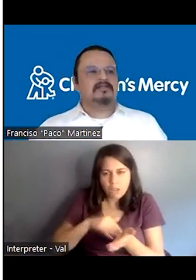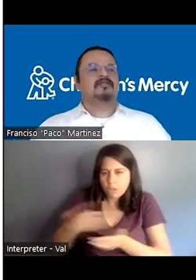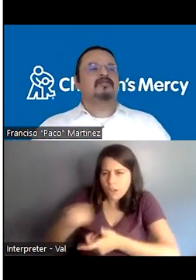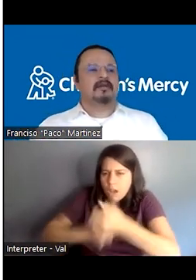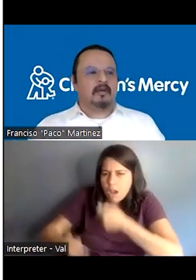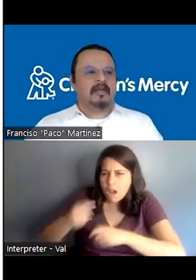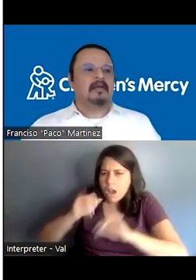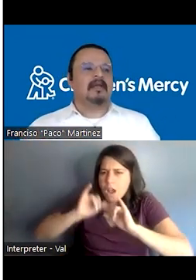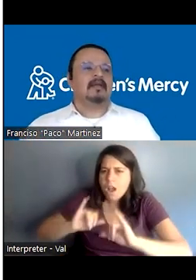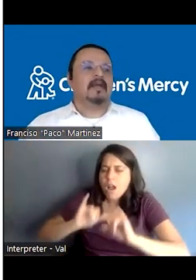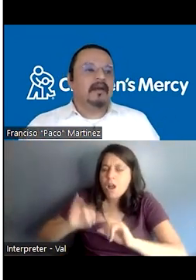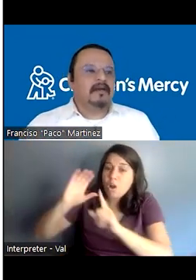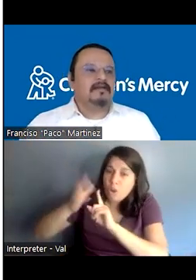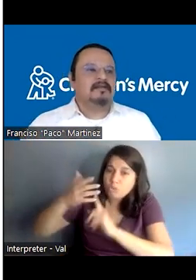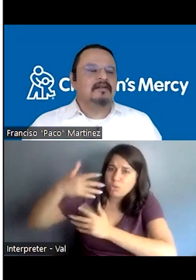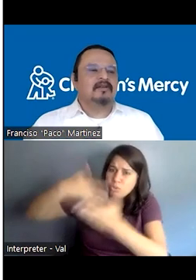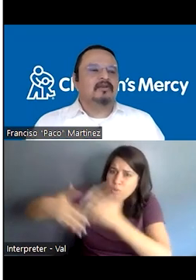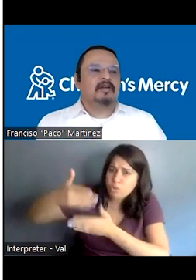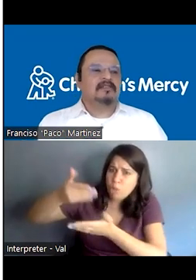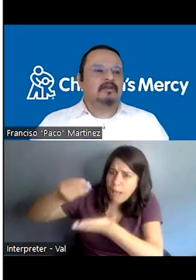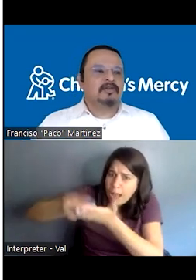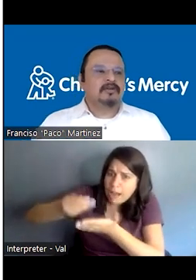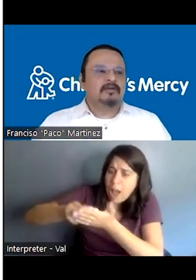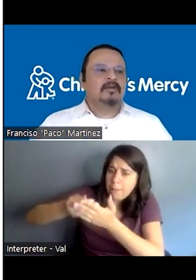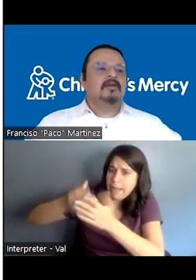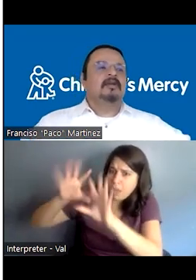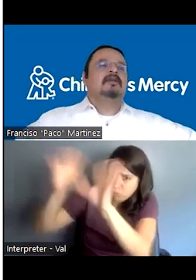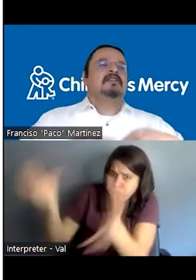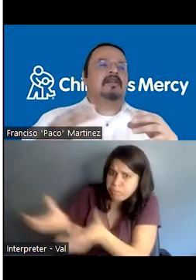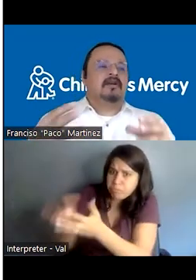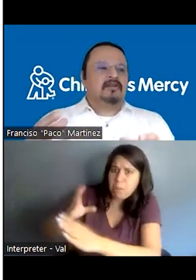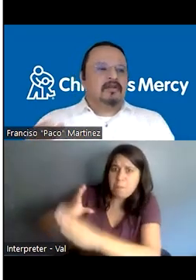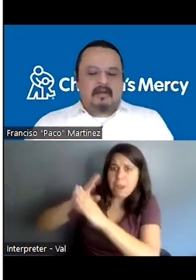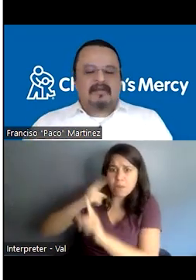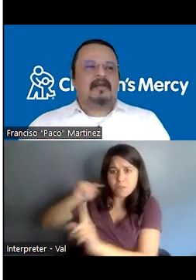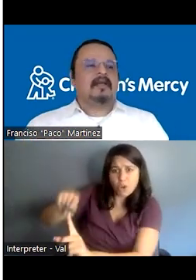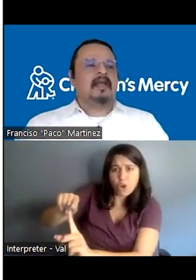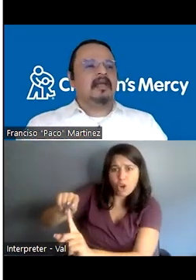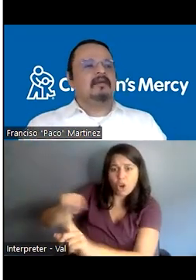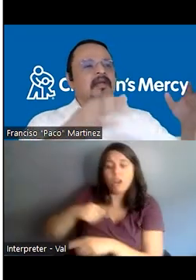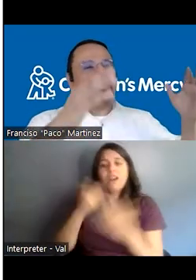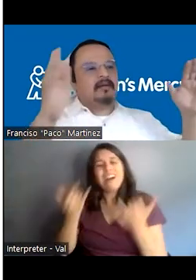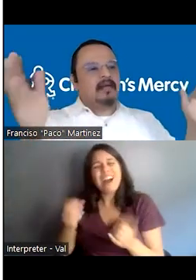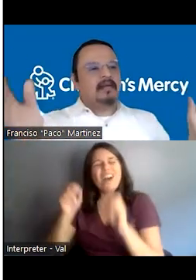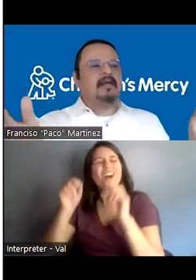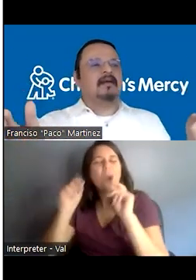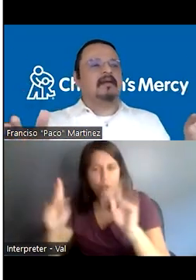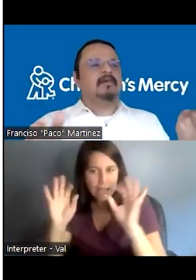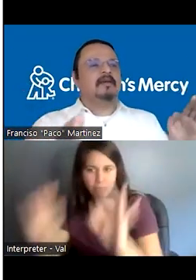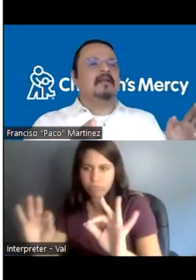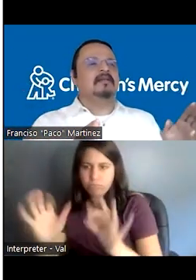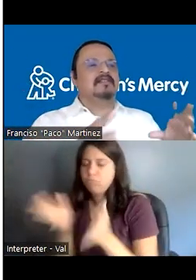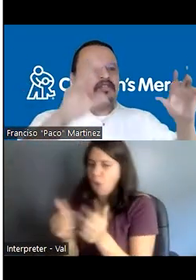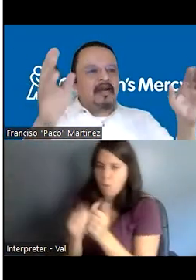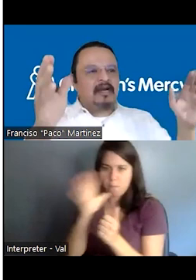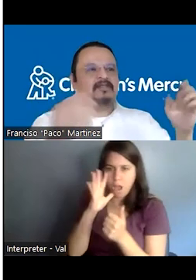cultural, socioeconomic barriers to what she could do. She talked to the mom and say like, hey, can we create, can